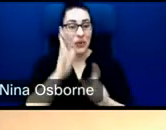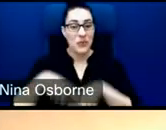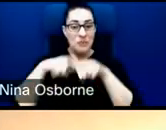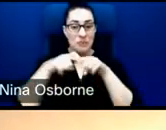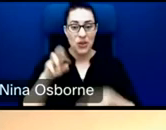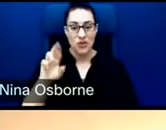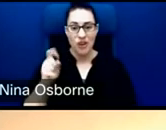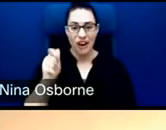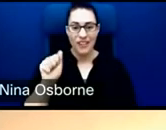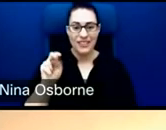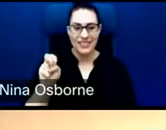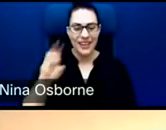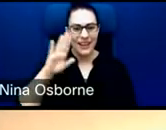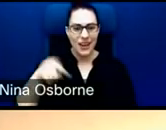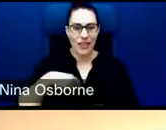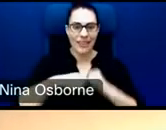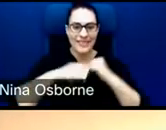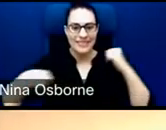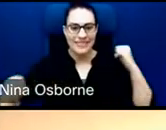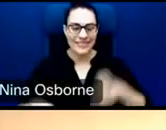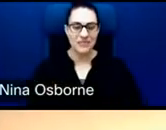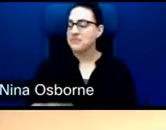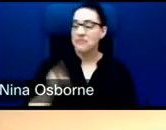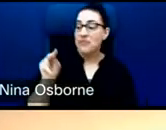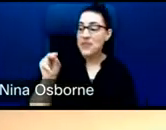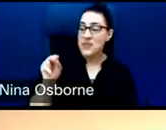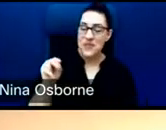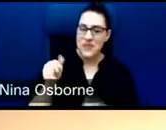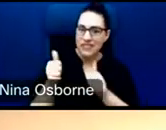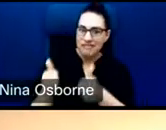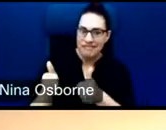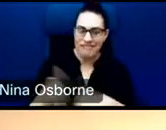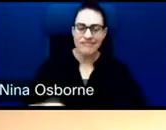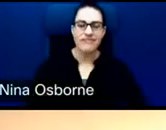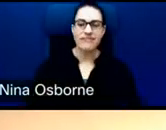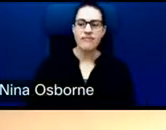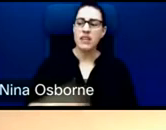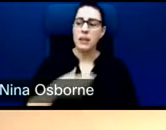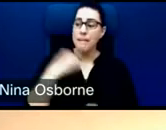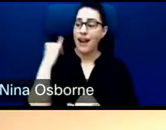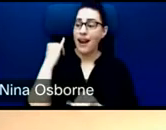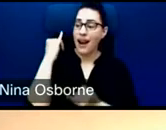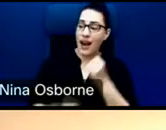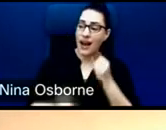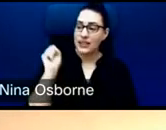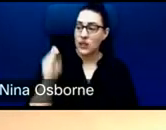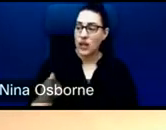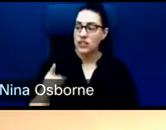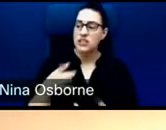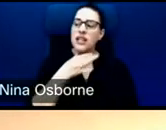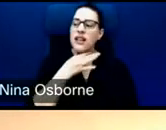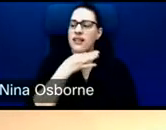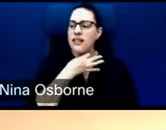No, no, no. This is really great. I think given that, I guess my final question is, is there any particular